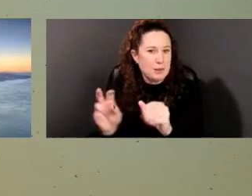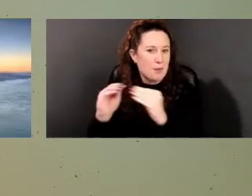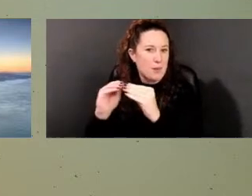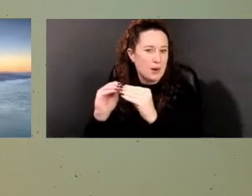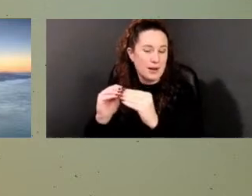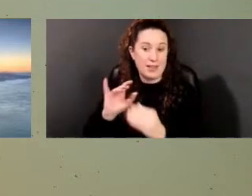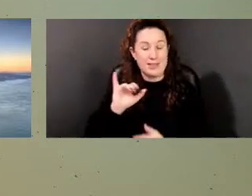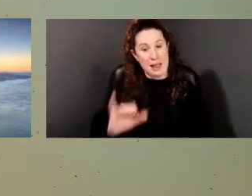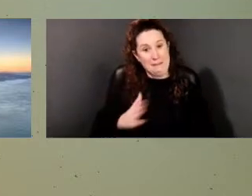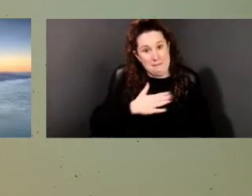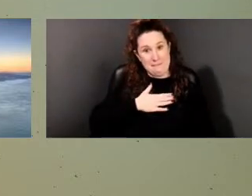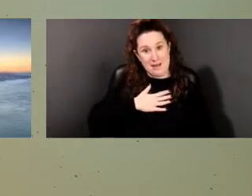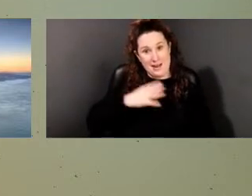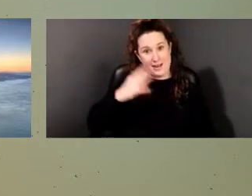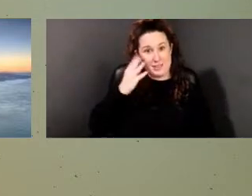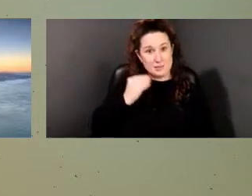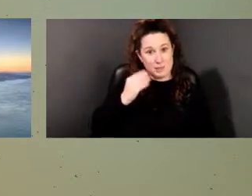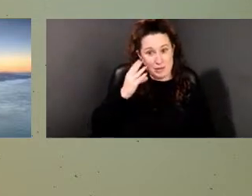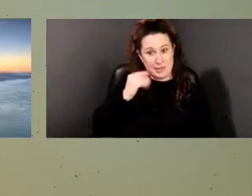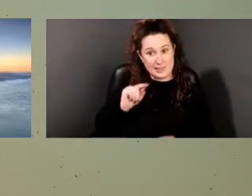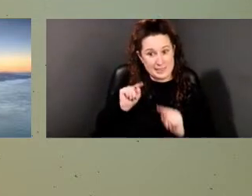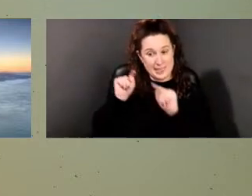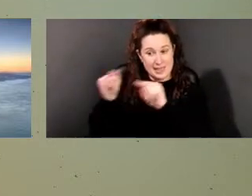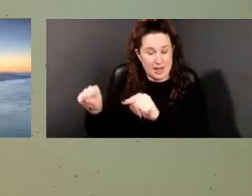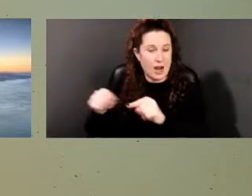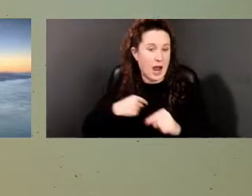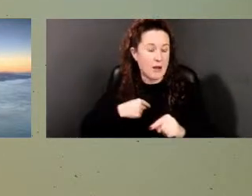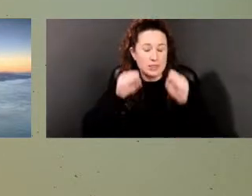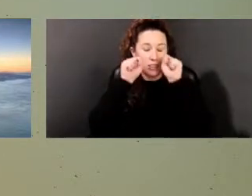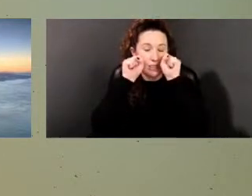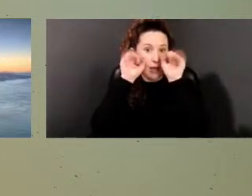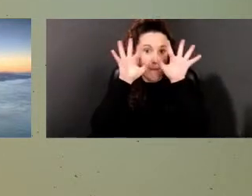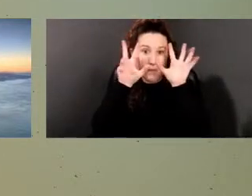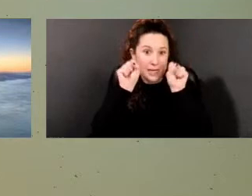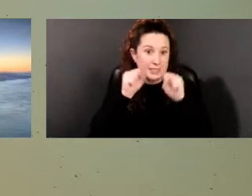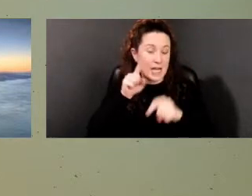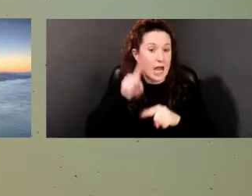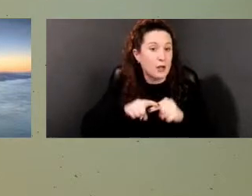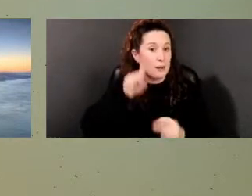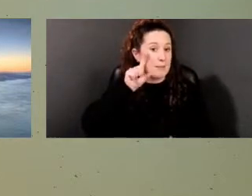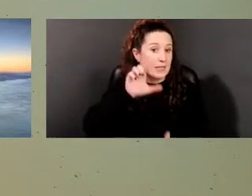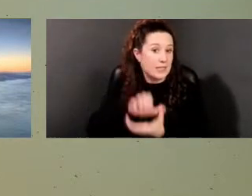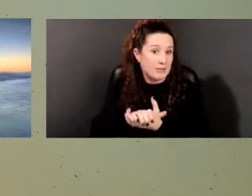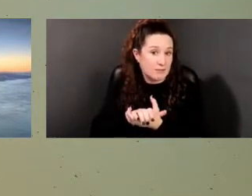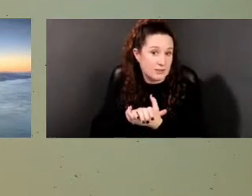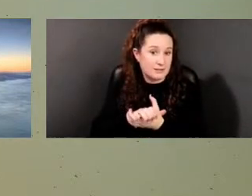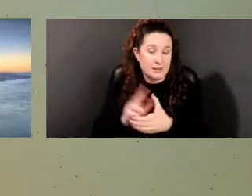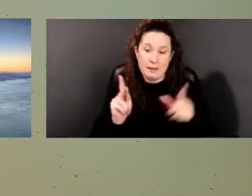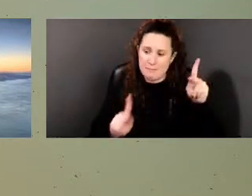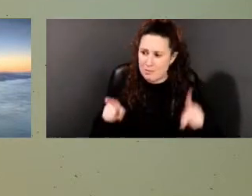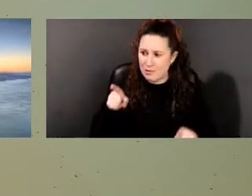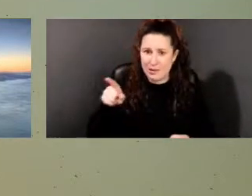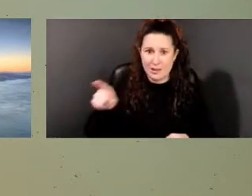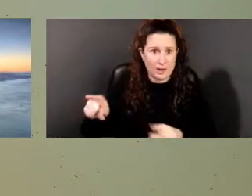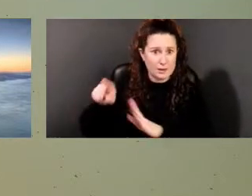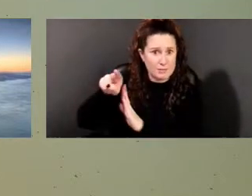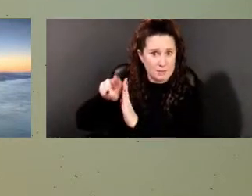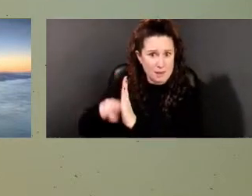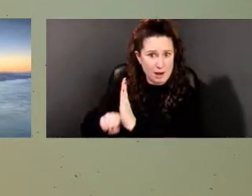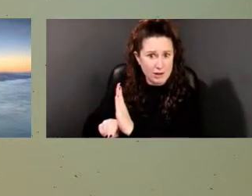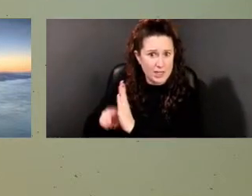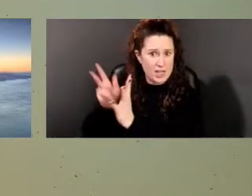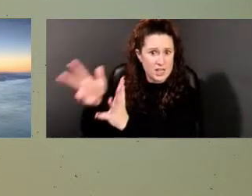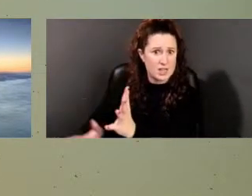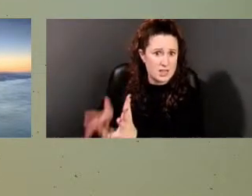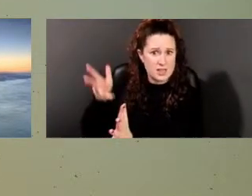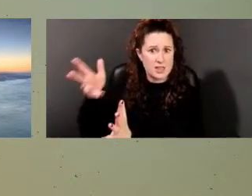experience with the John B. I was just amazed. I, I just couldn't believe it that they had been buried that long and,